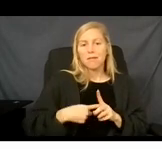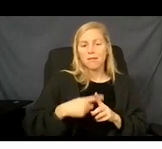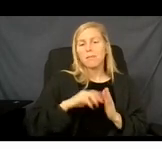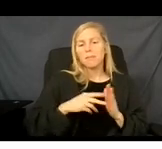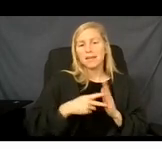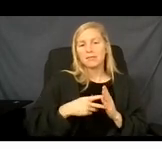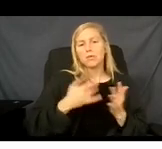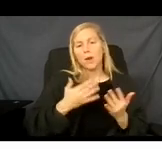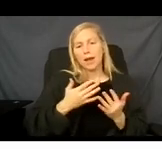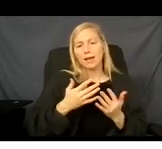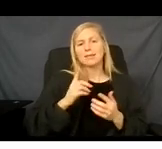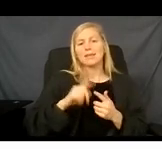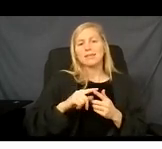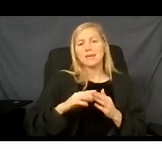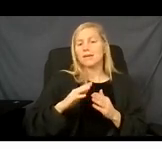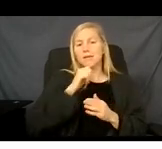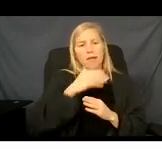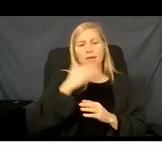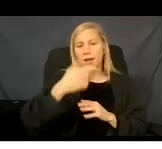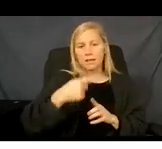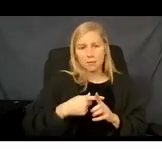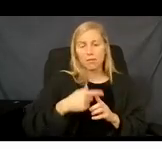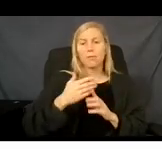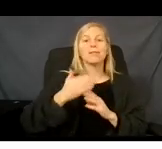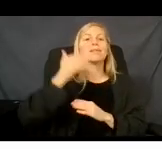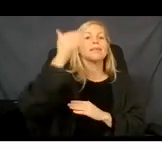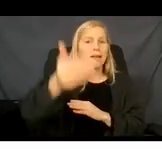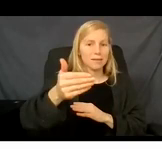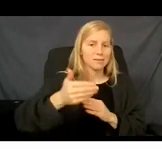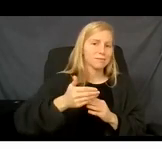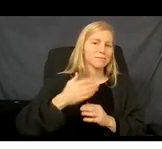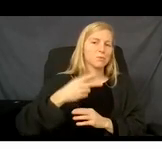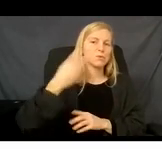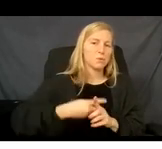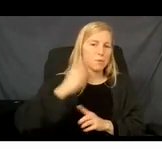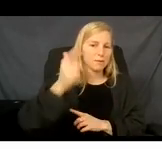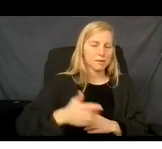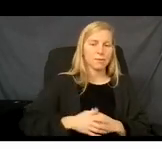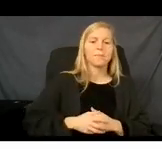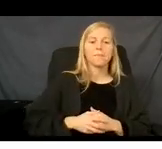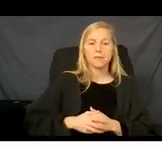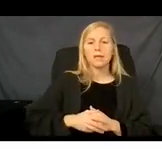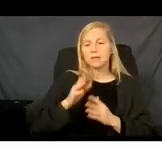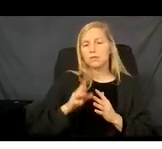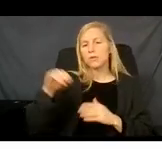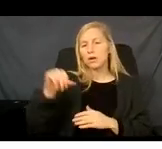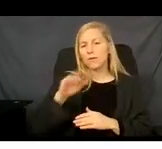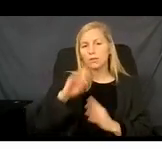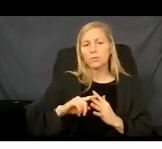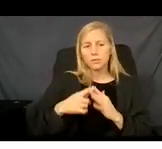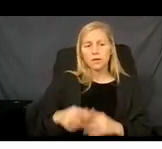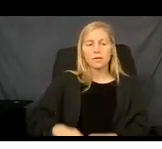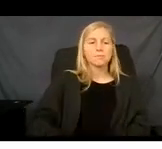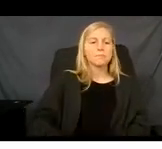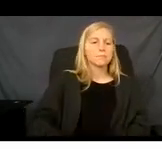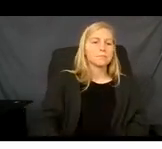Everyone determined eligible for Medicaid must pick a plan. The available plans in your county would